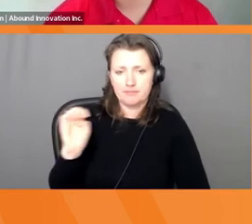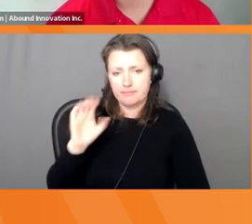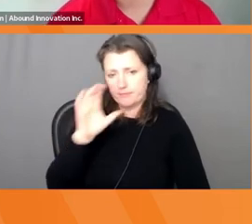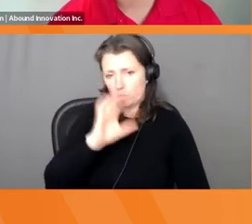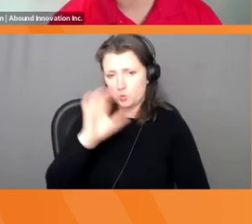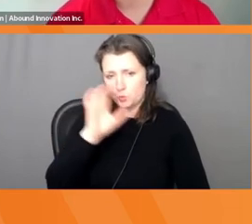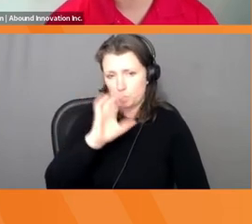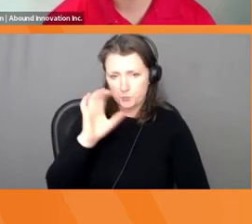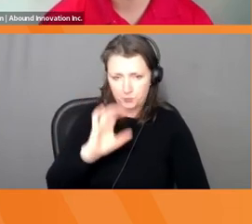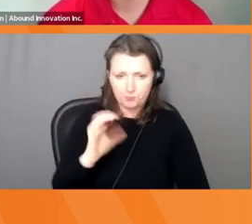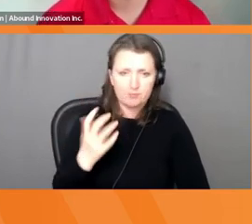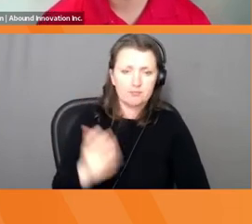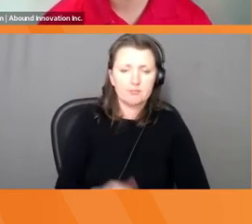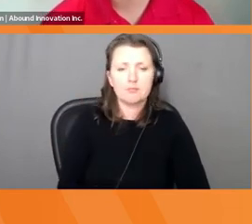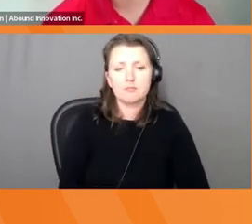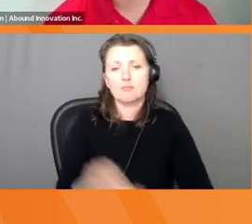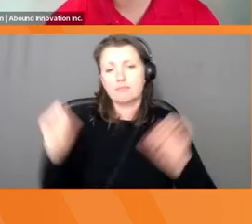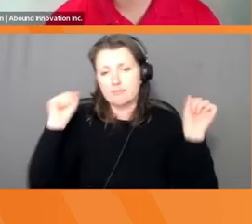Working out.